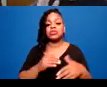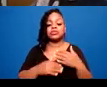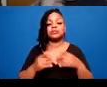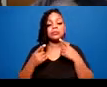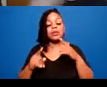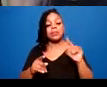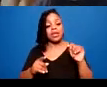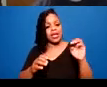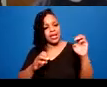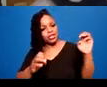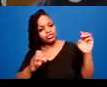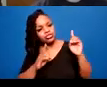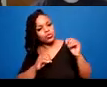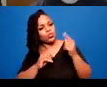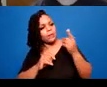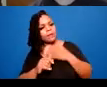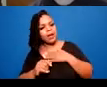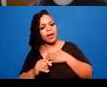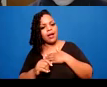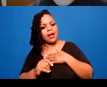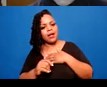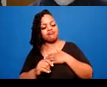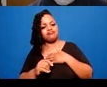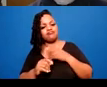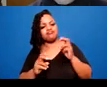kind of forget about them once we learn about them.